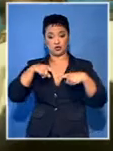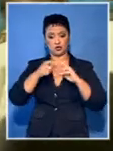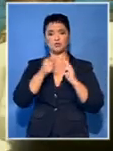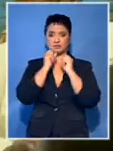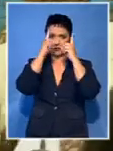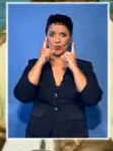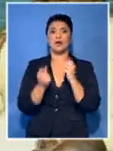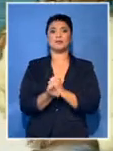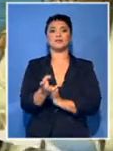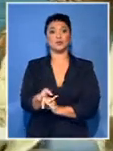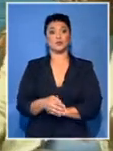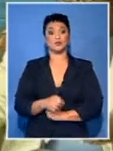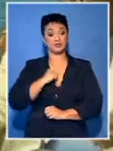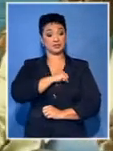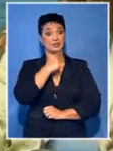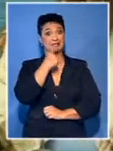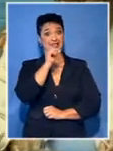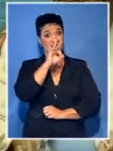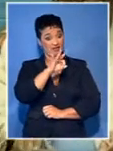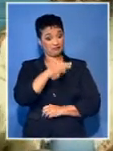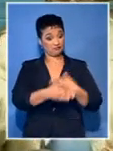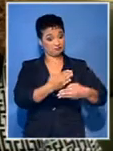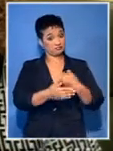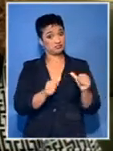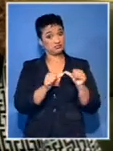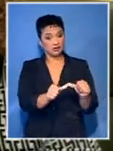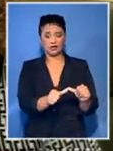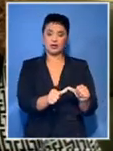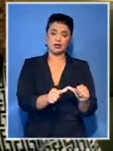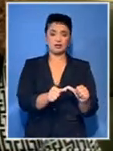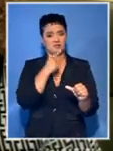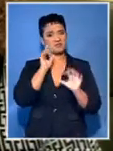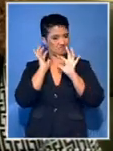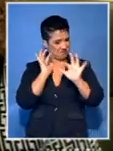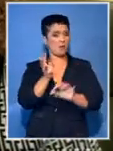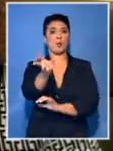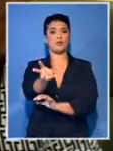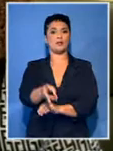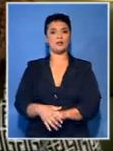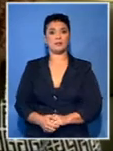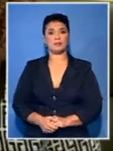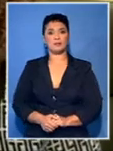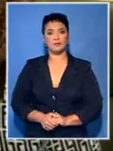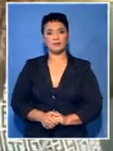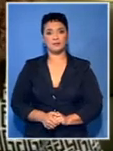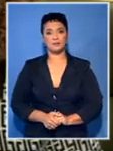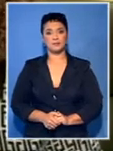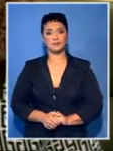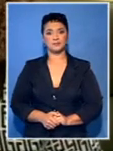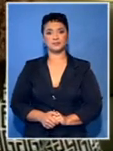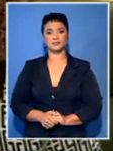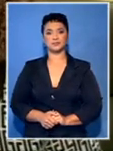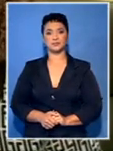our schools. Satu says if the situation continues, they will have no choice but to strike. Margaret Mutibi, SABC News,